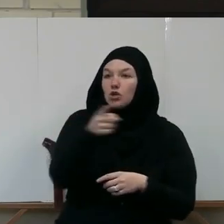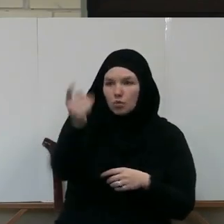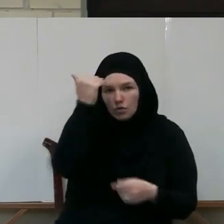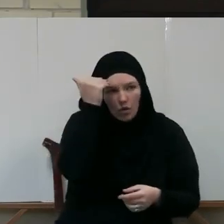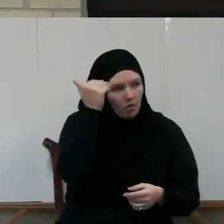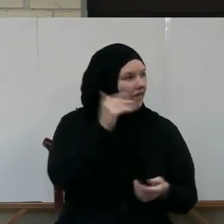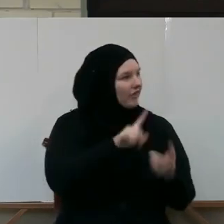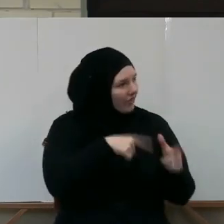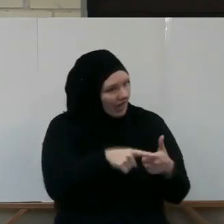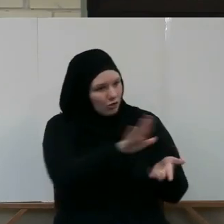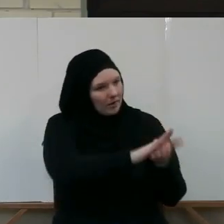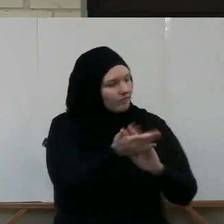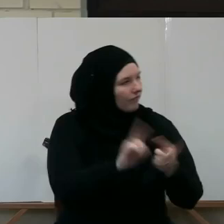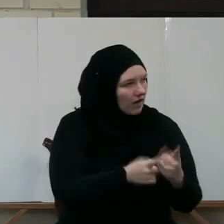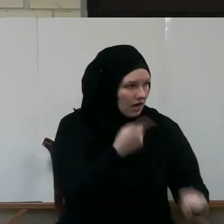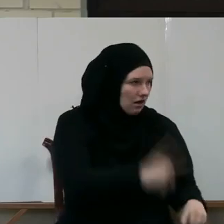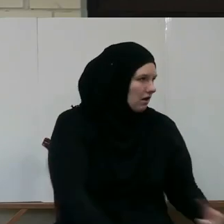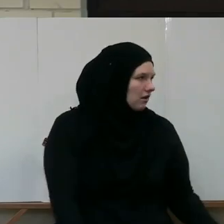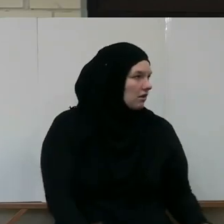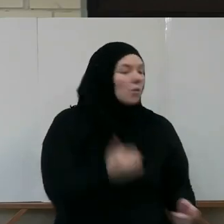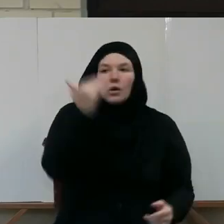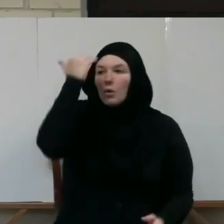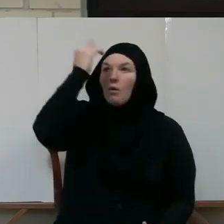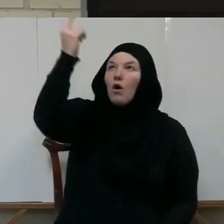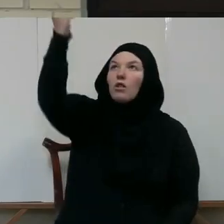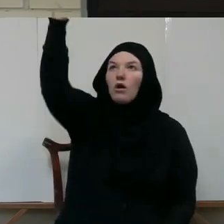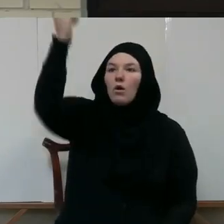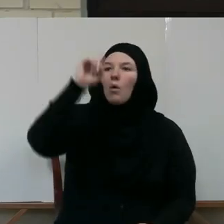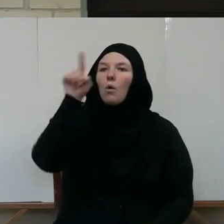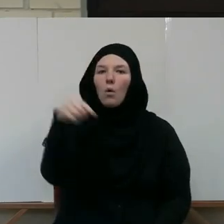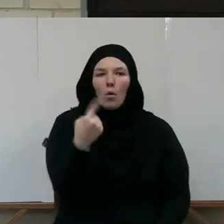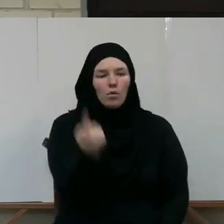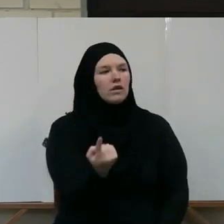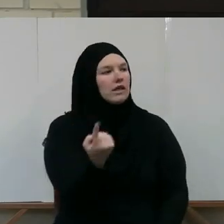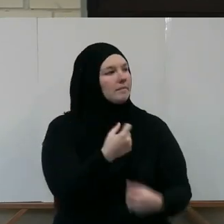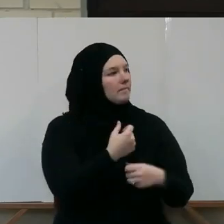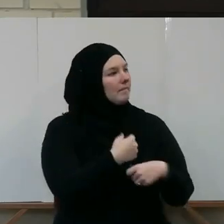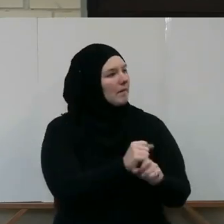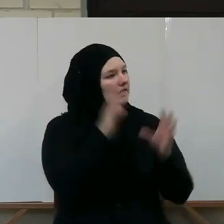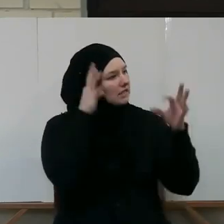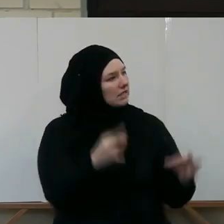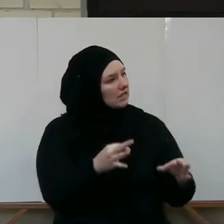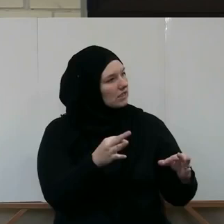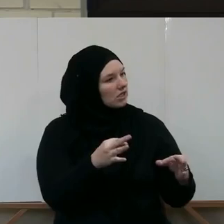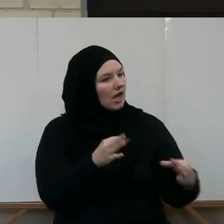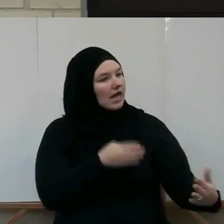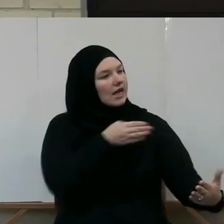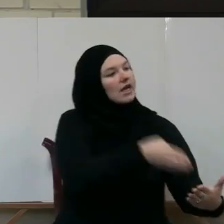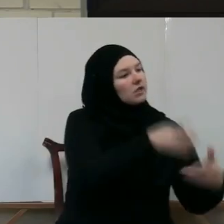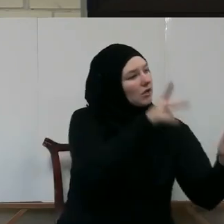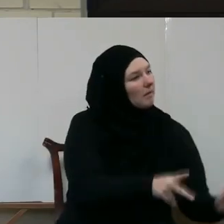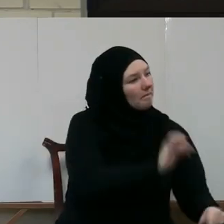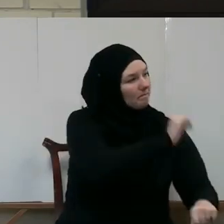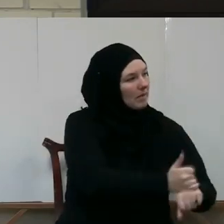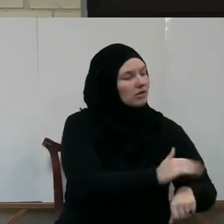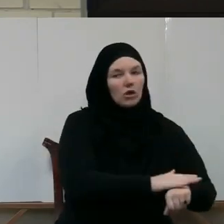Especially when we know that Allah only takes a position against a person based on one